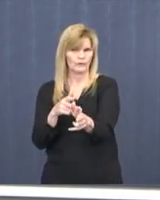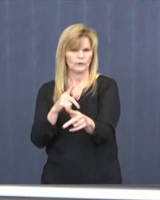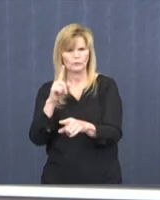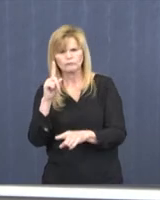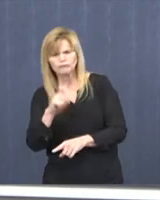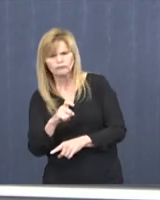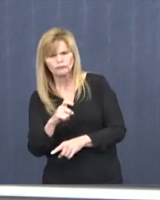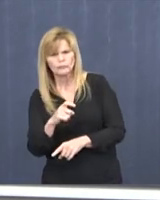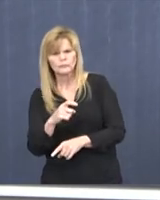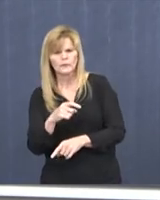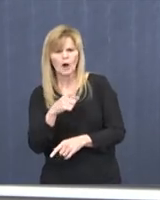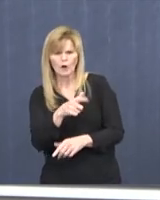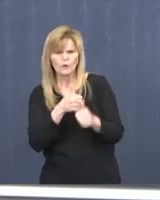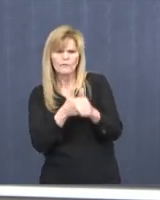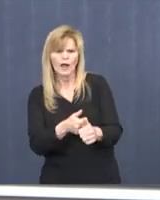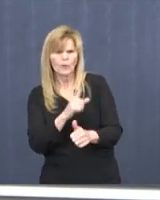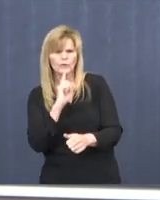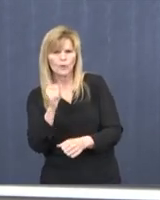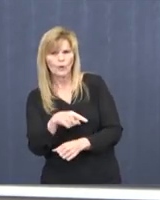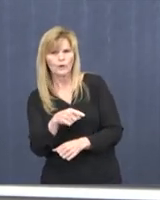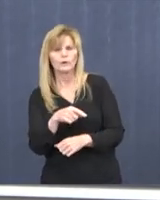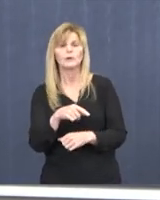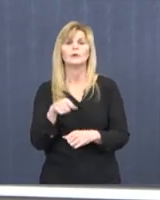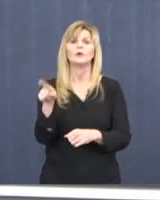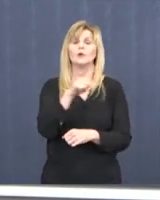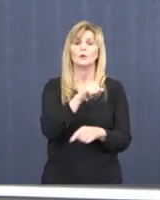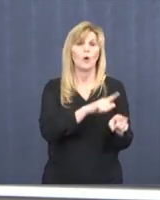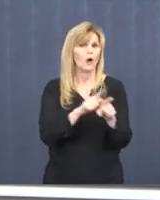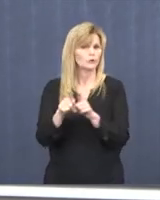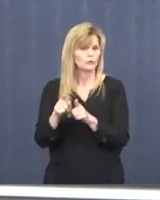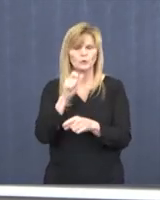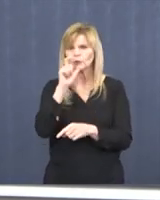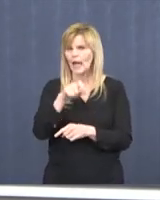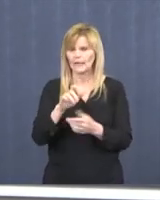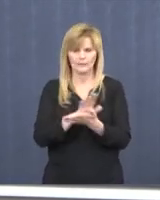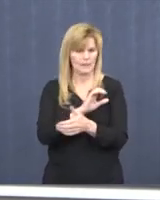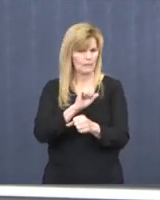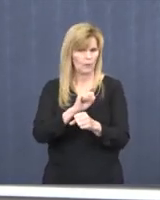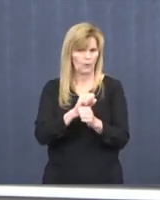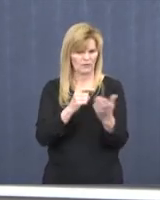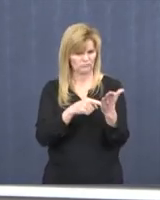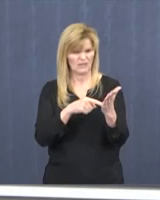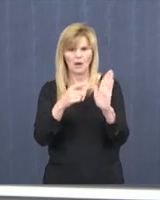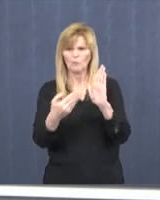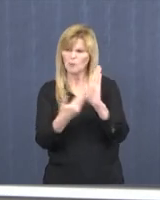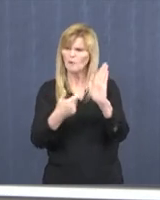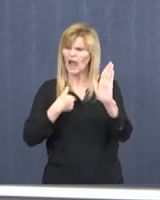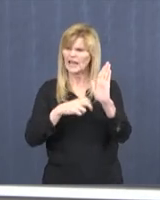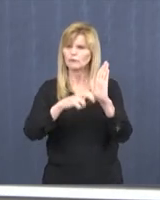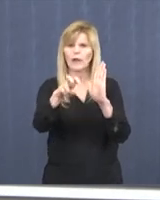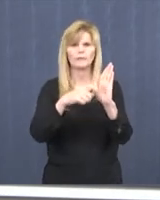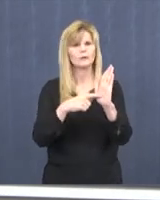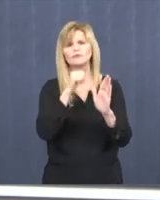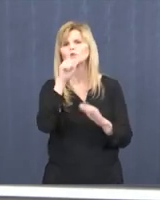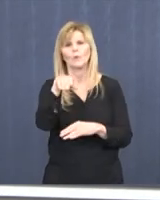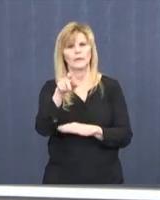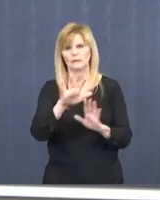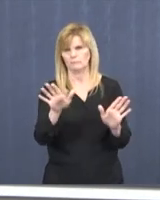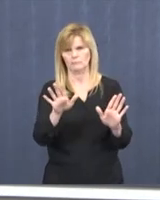if you are following this order. You also do not need paperwork to verify if you are an essential employee.